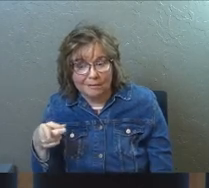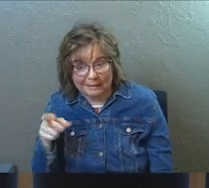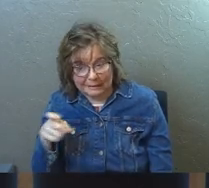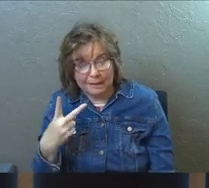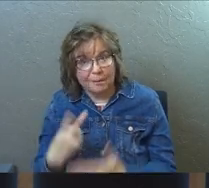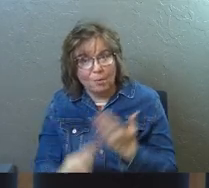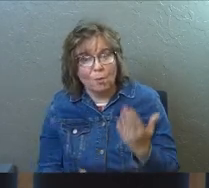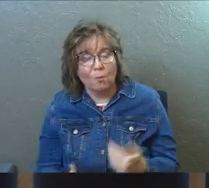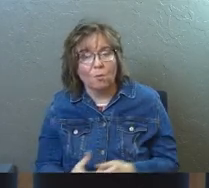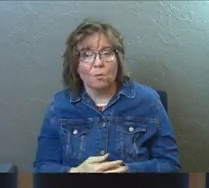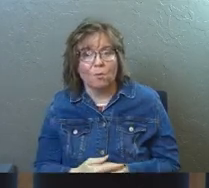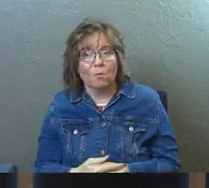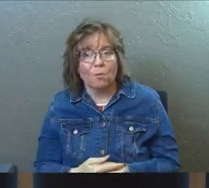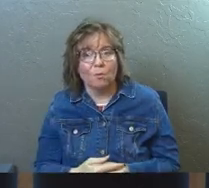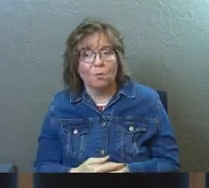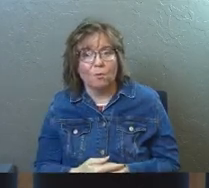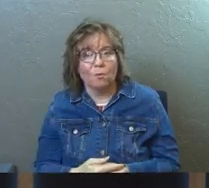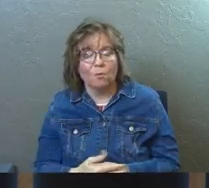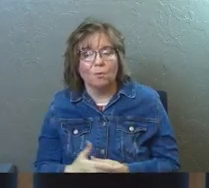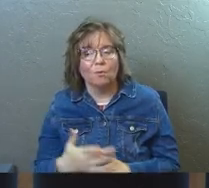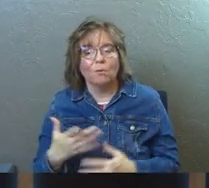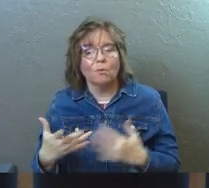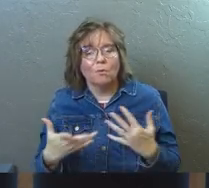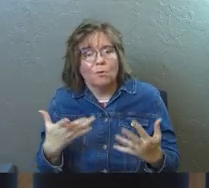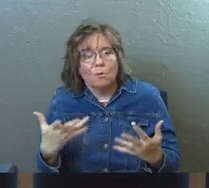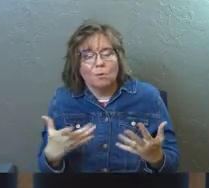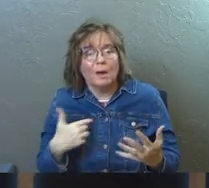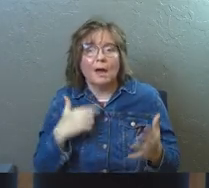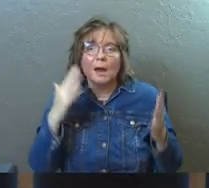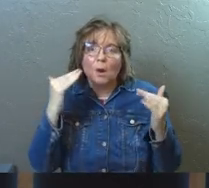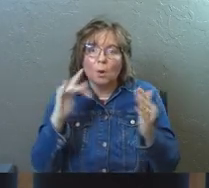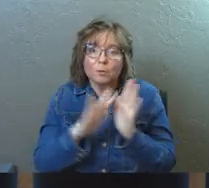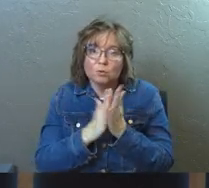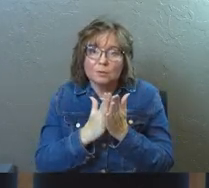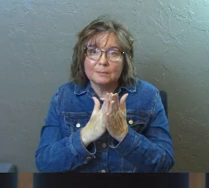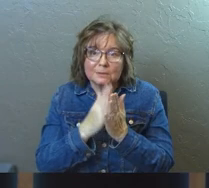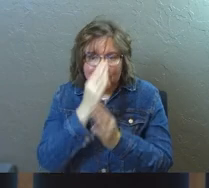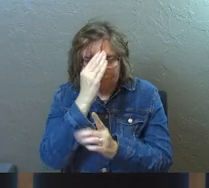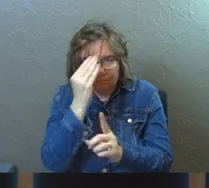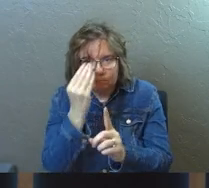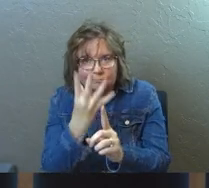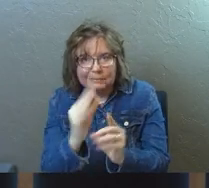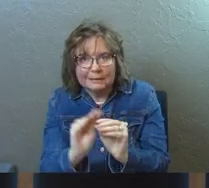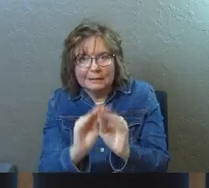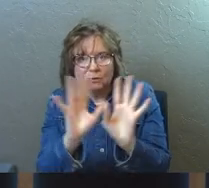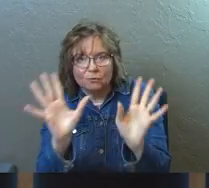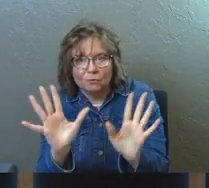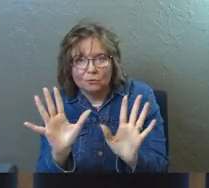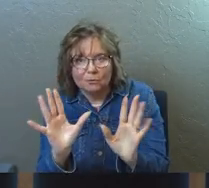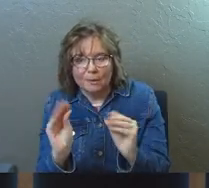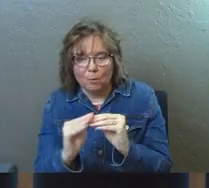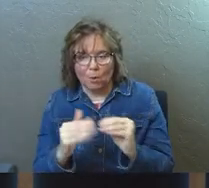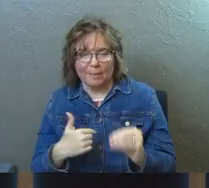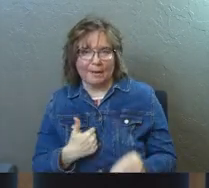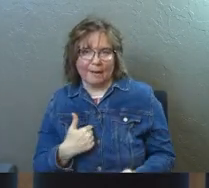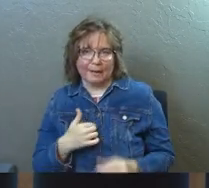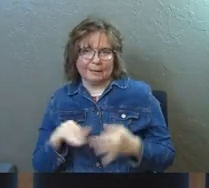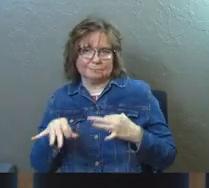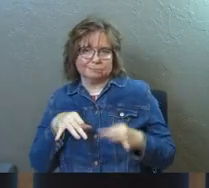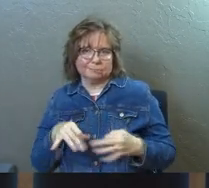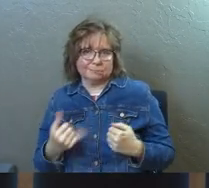He needed both. And I hope the scripture speaks that louder than I can speak it today.